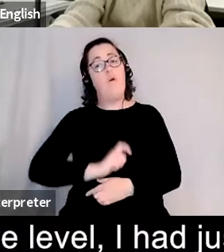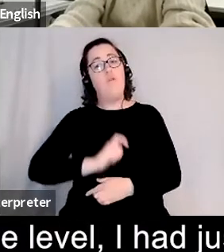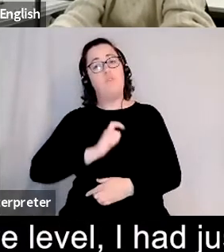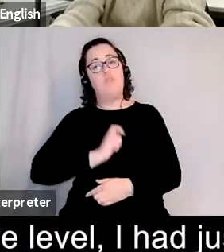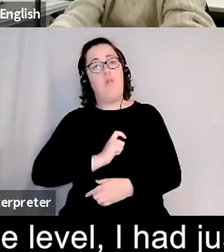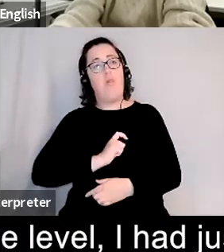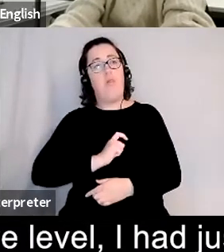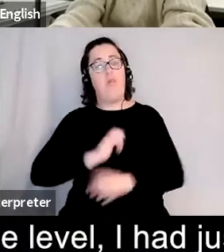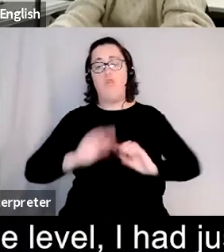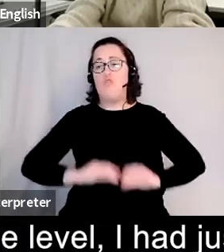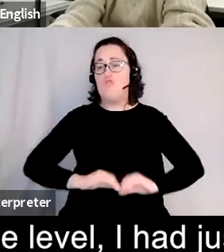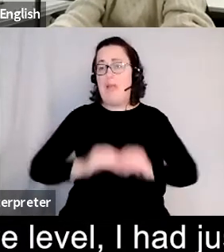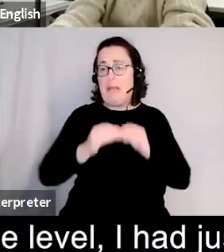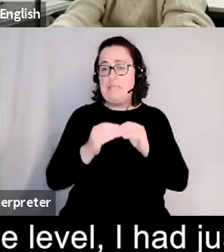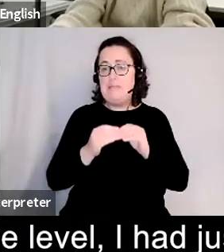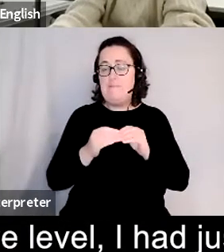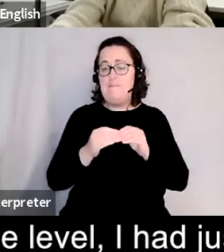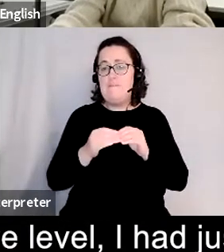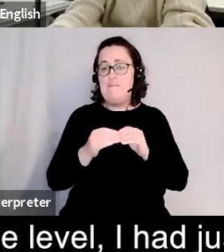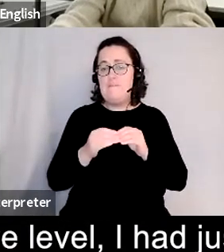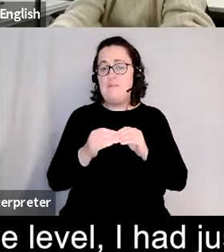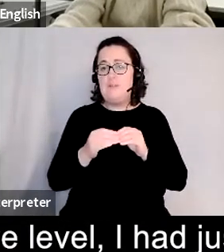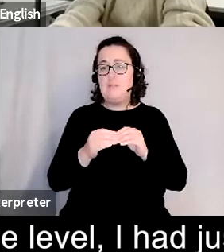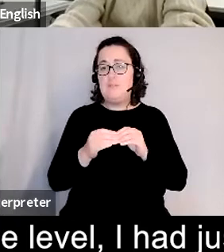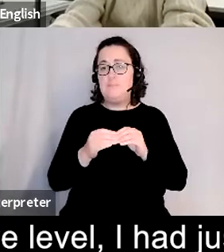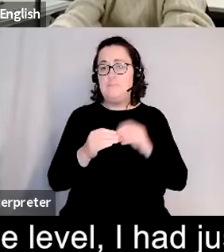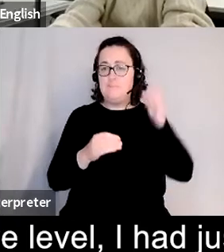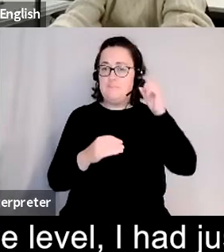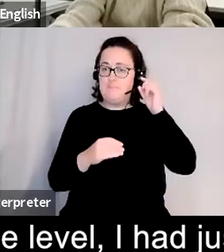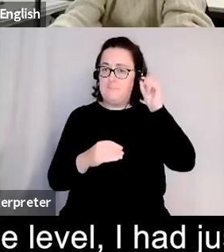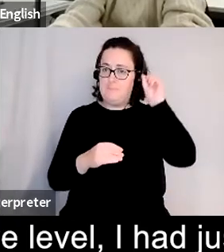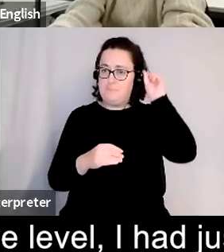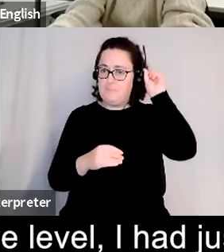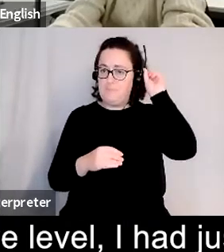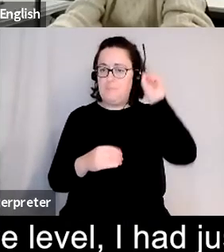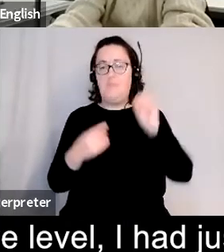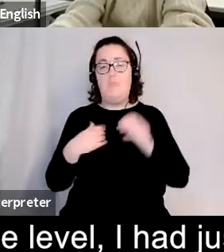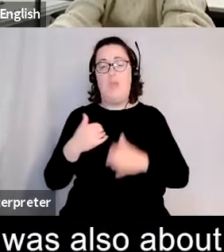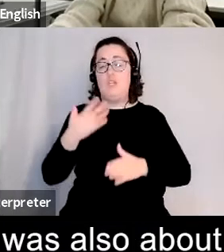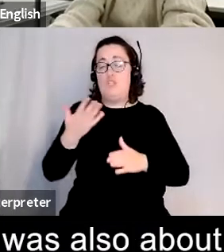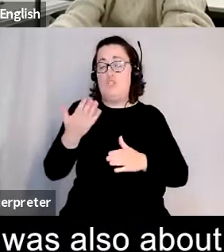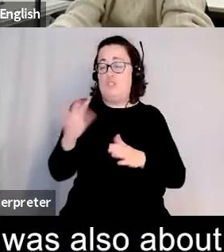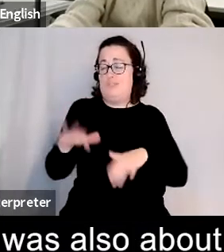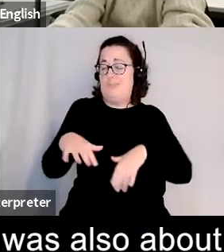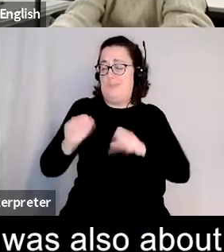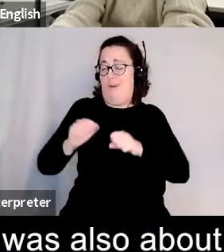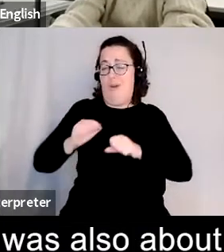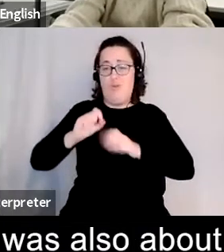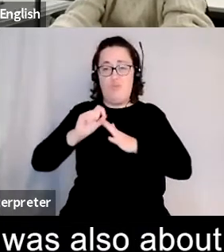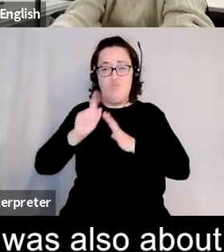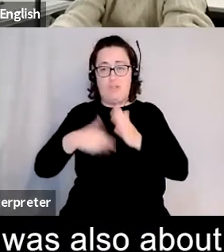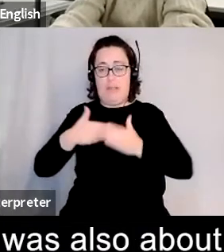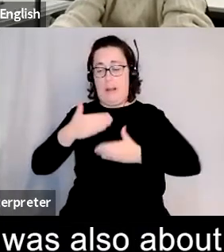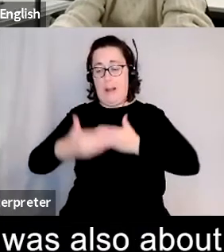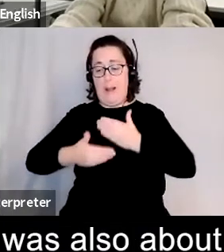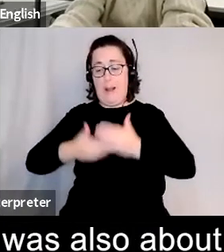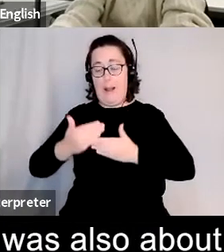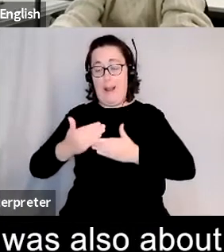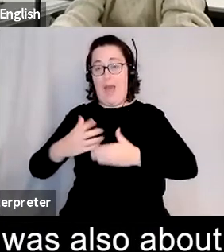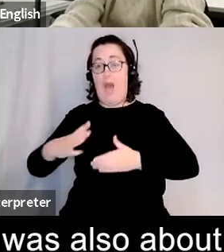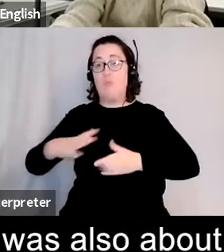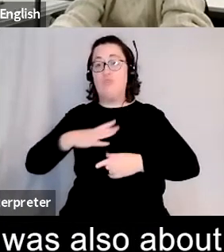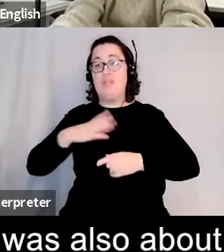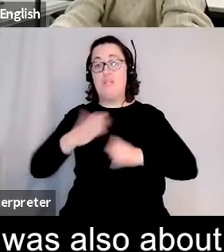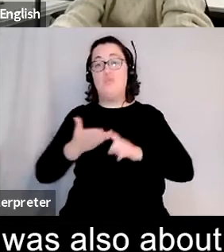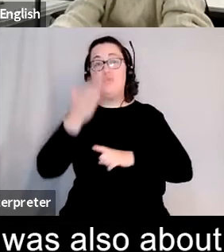creative level i had just gotten the momentum going on a project and all of this began i was also about to go on book tour in